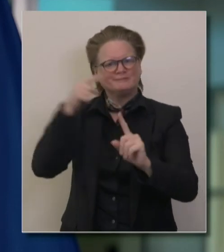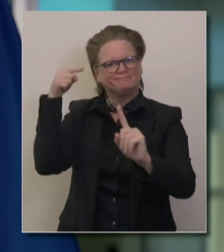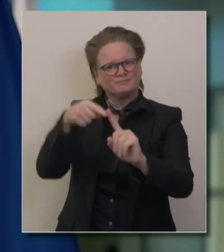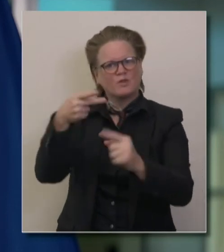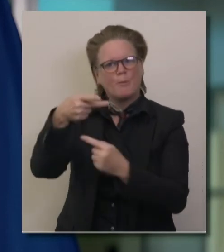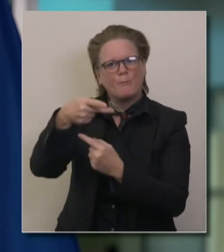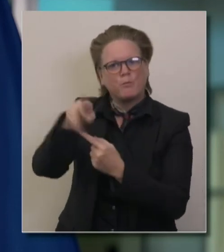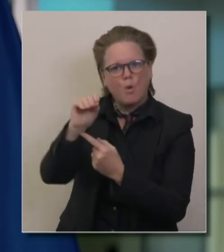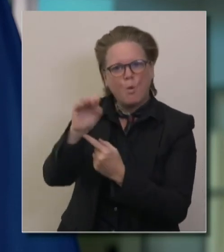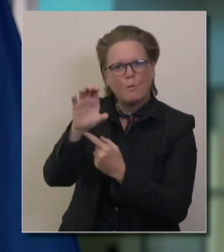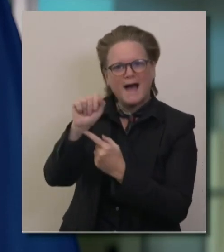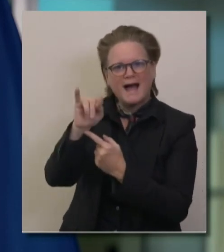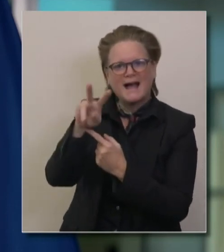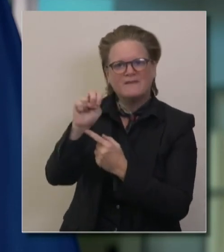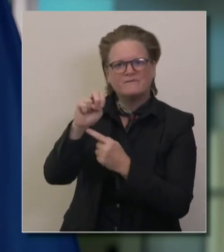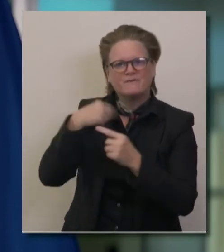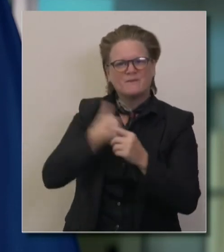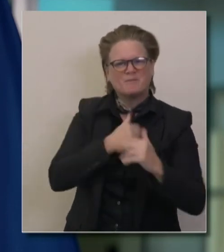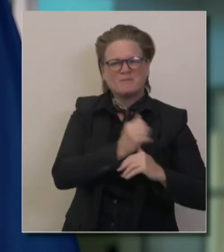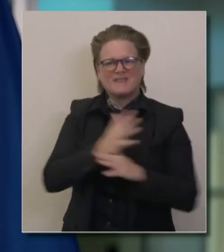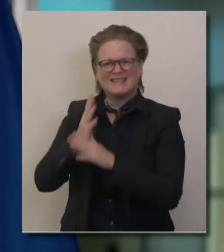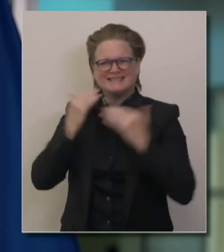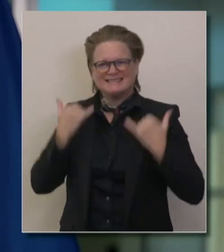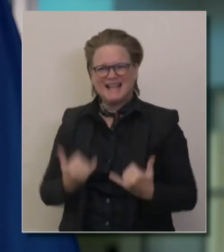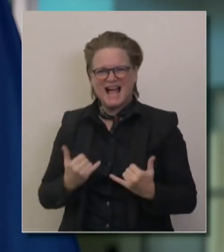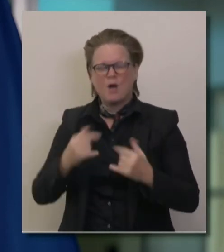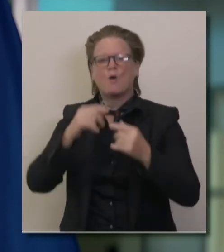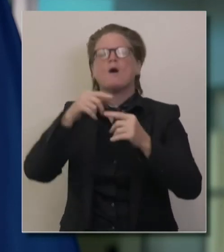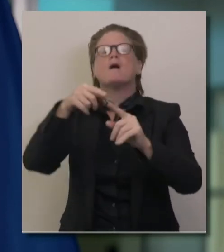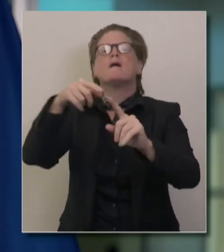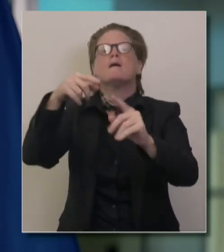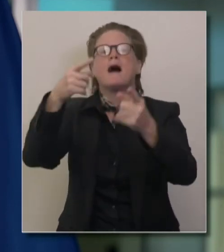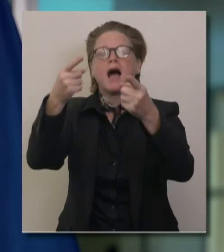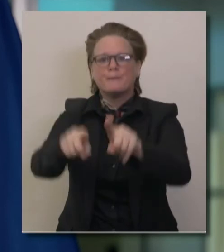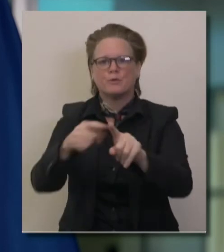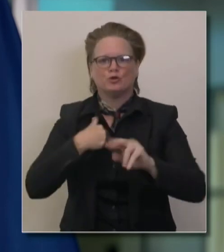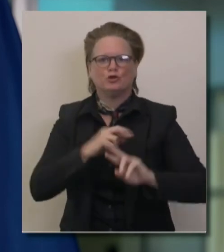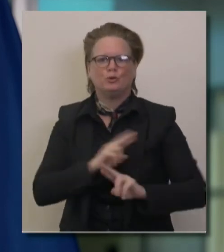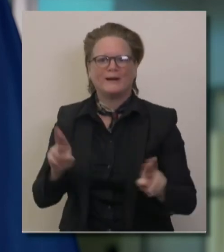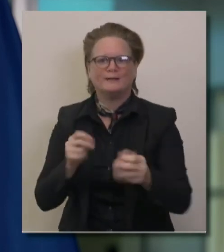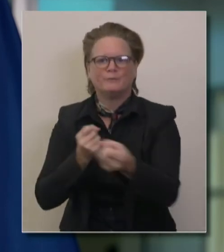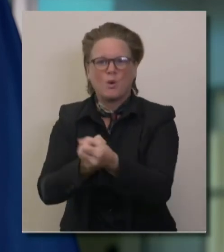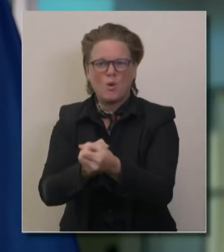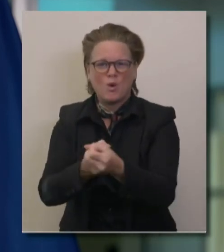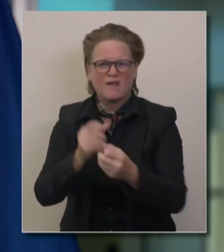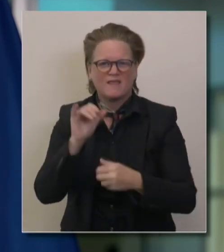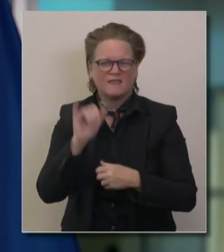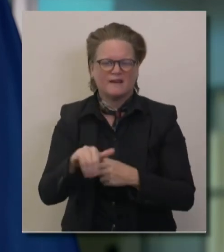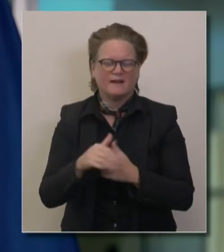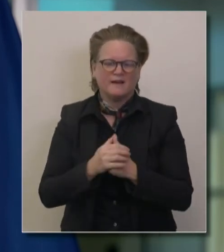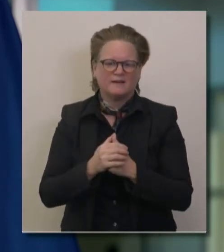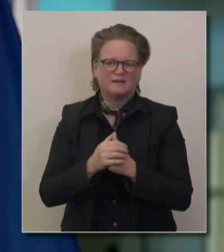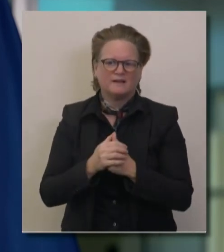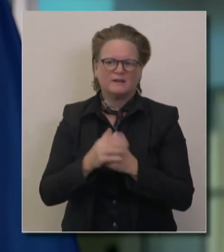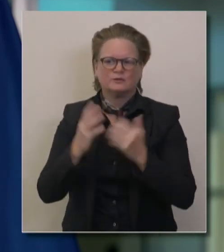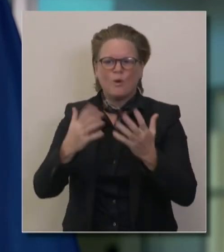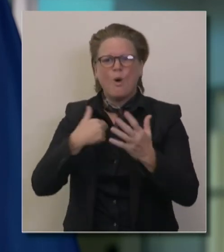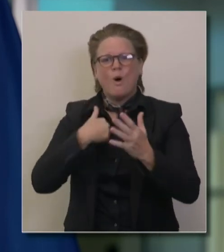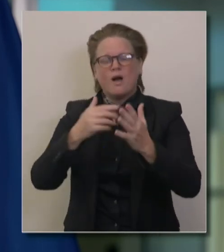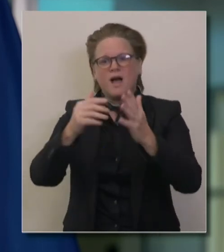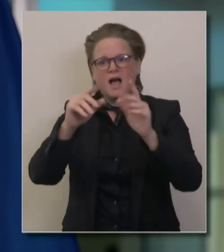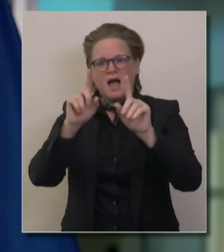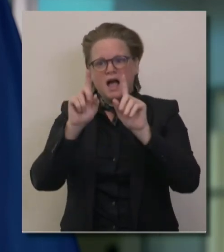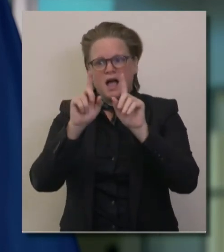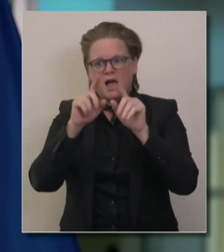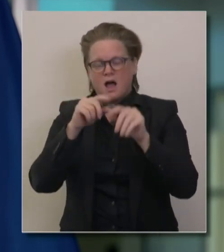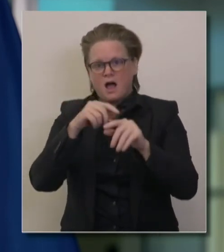and I recognize that comes with consequence and struggle. And all I'm asking folks is know this, this is the third